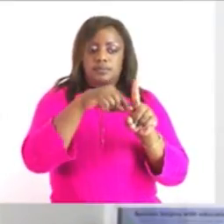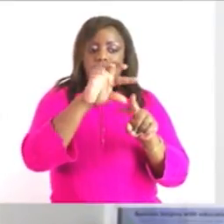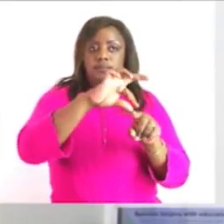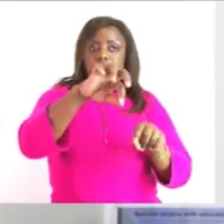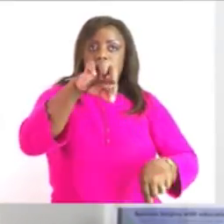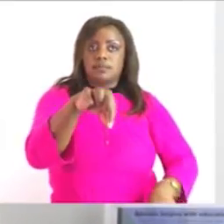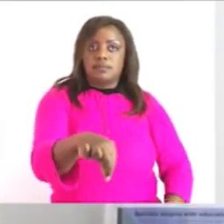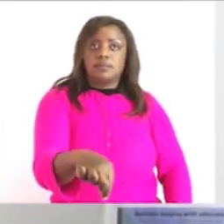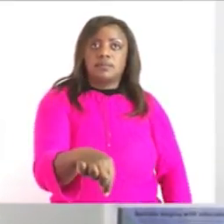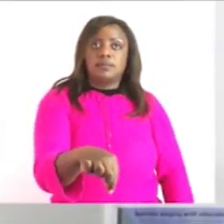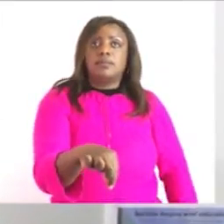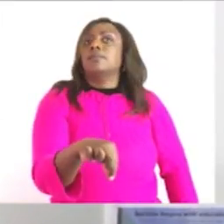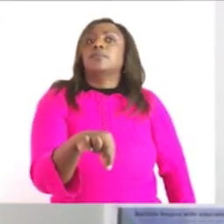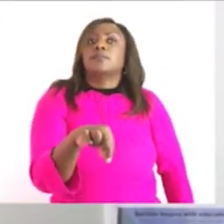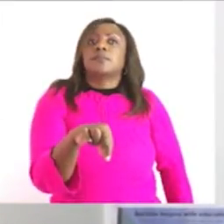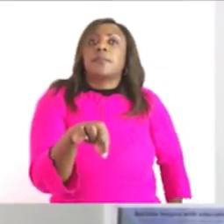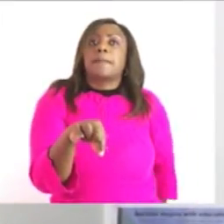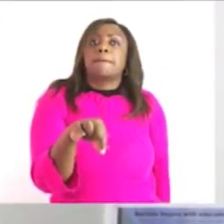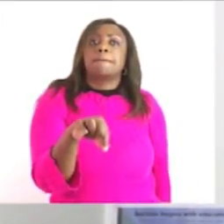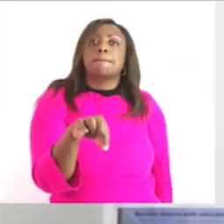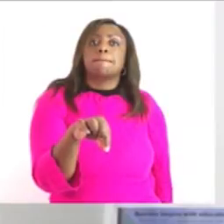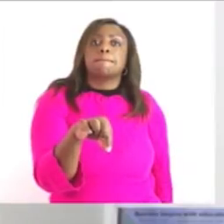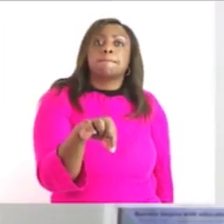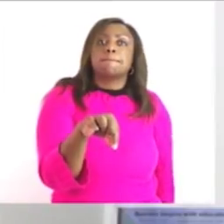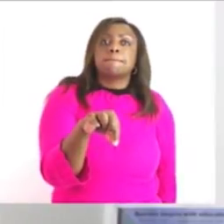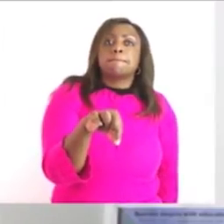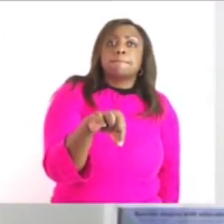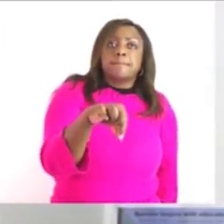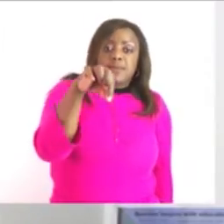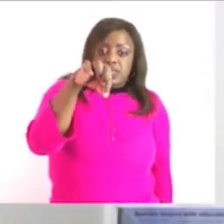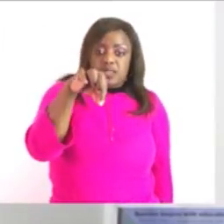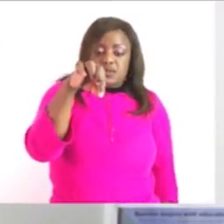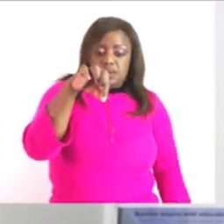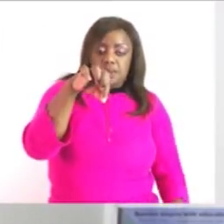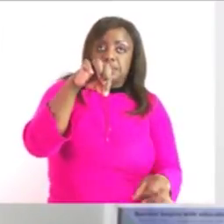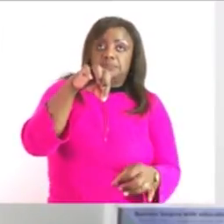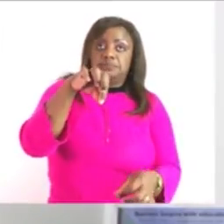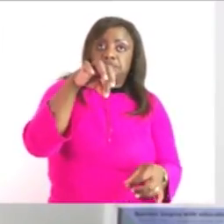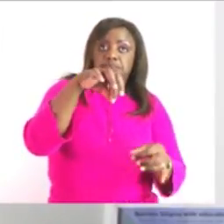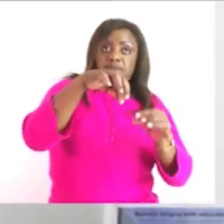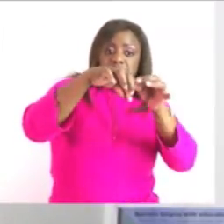we can do it here do you want to do it you have to hold on this black um